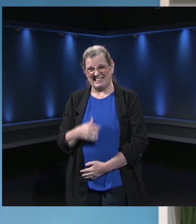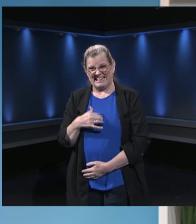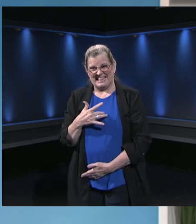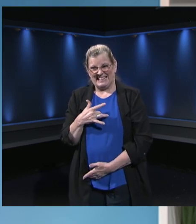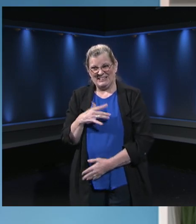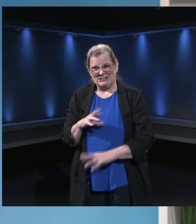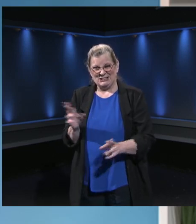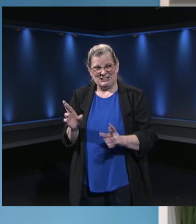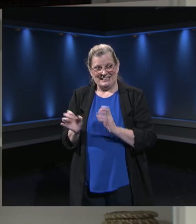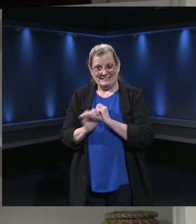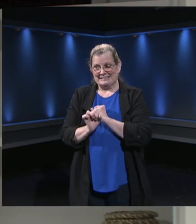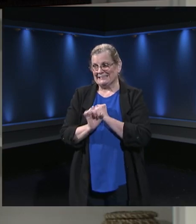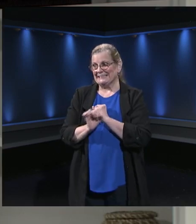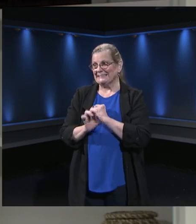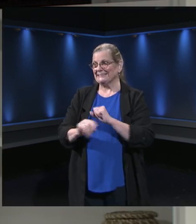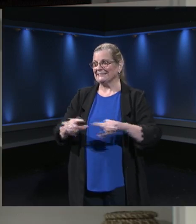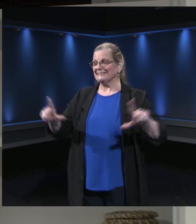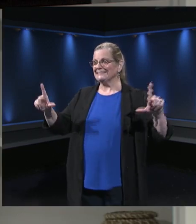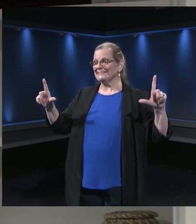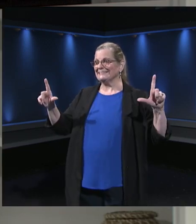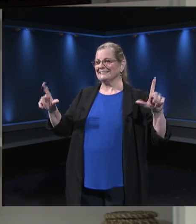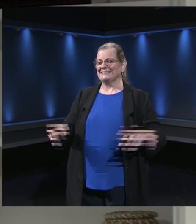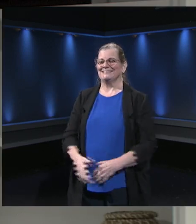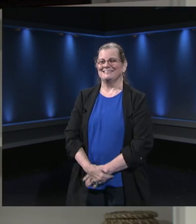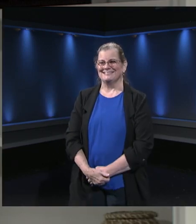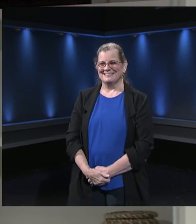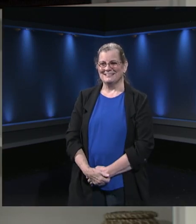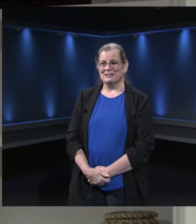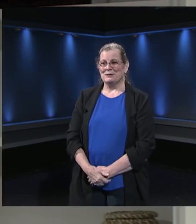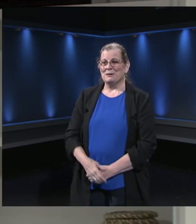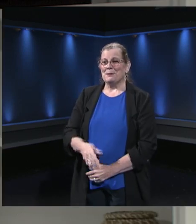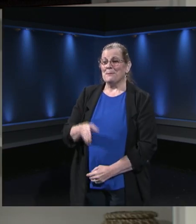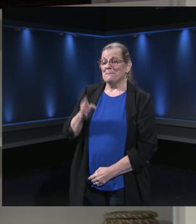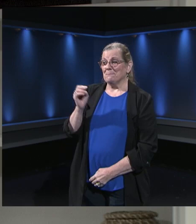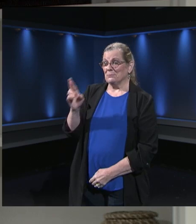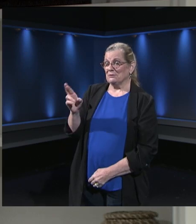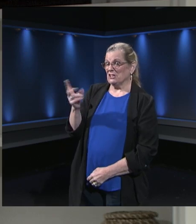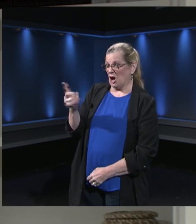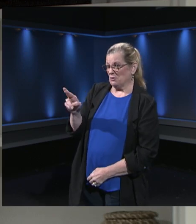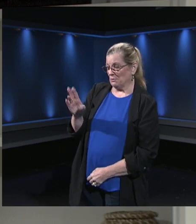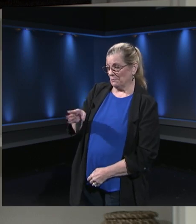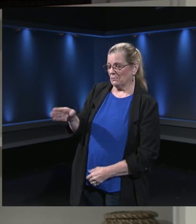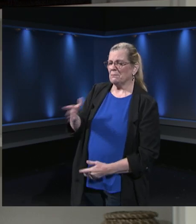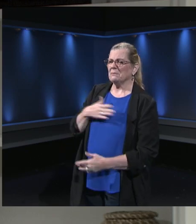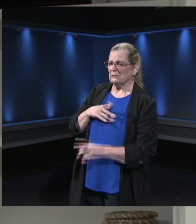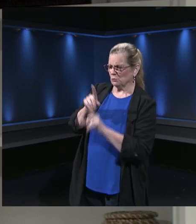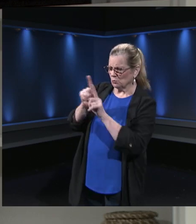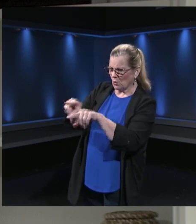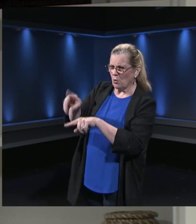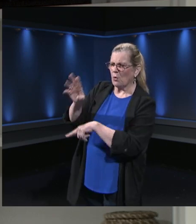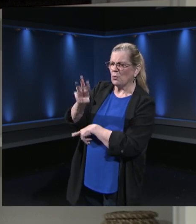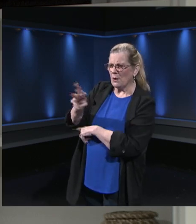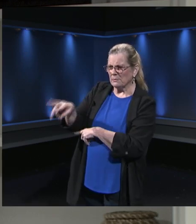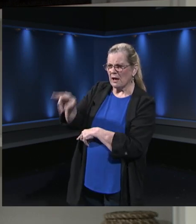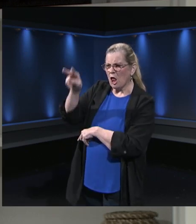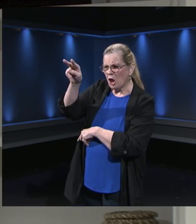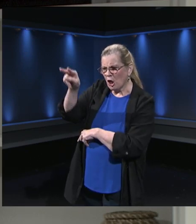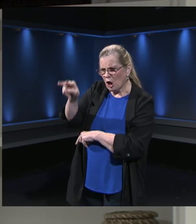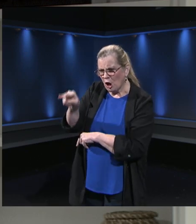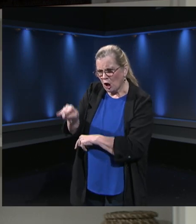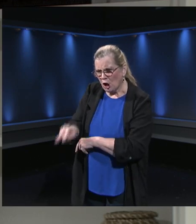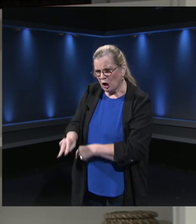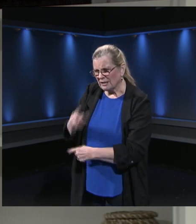help desk. Honestly, parents can go to the website to get technology resources, tip sheets, things like that. But if you're still